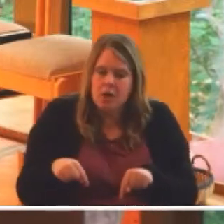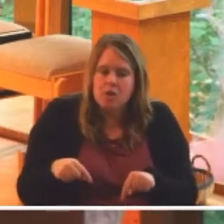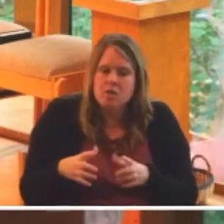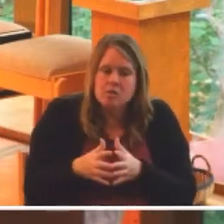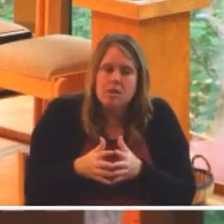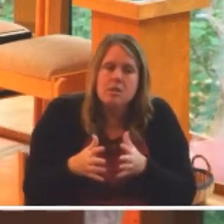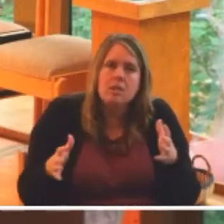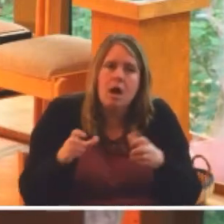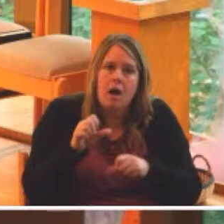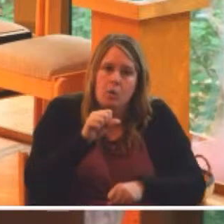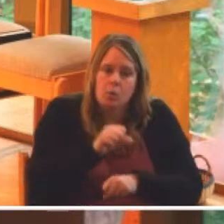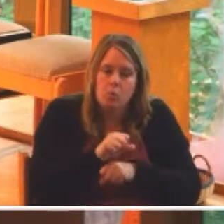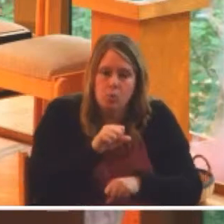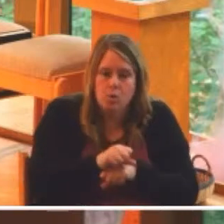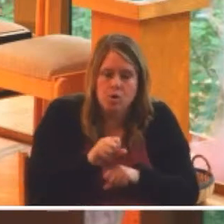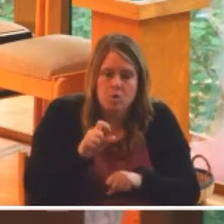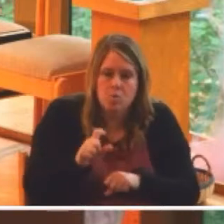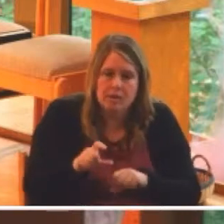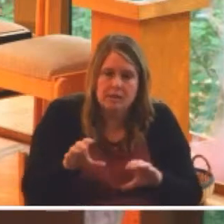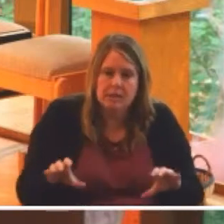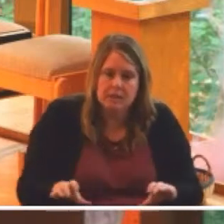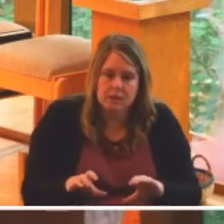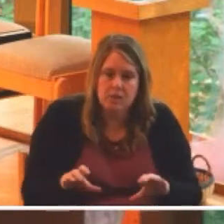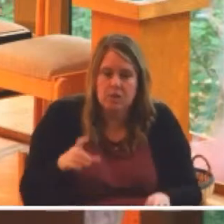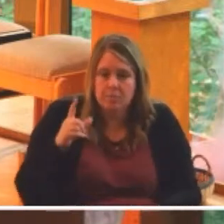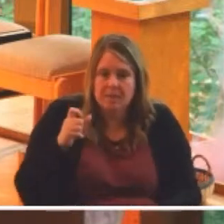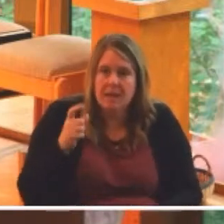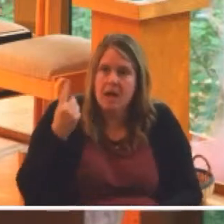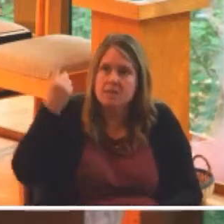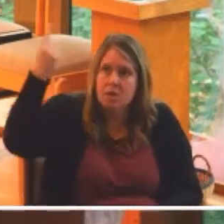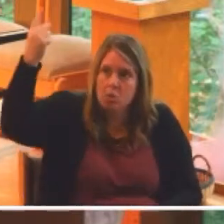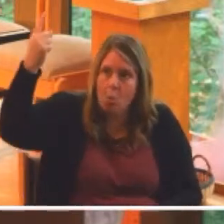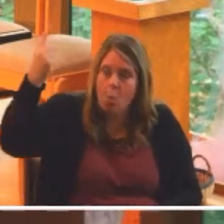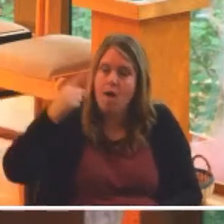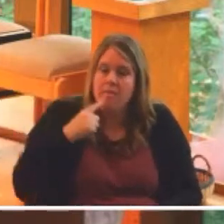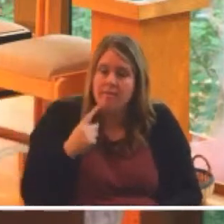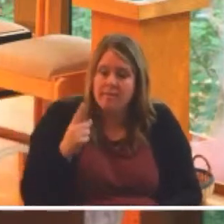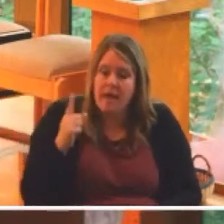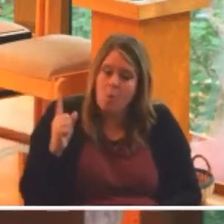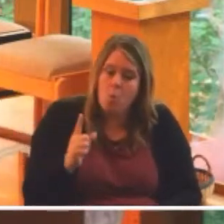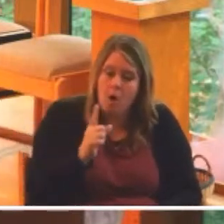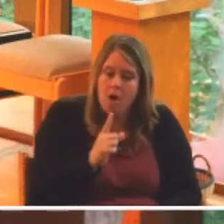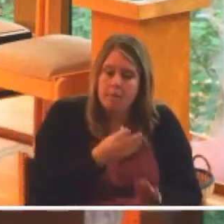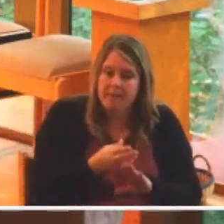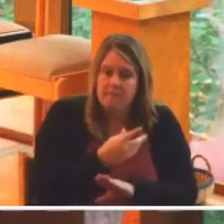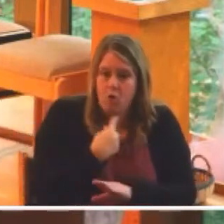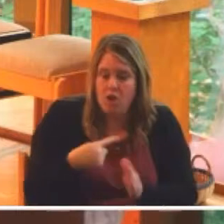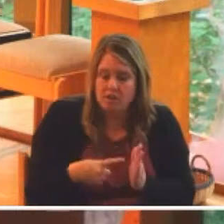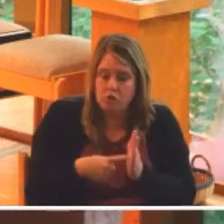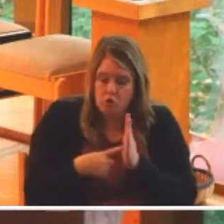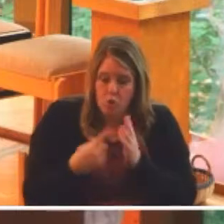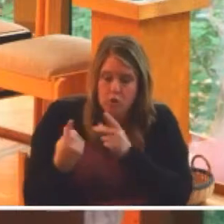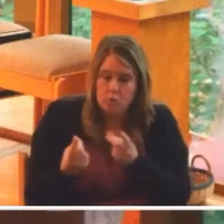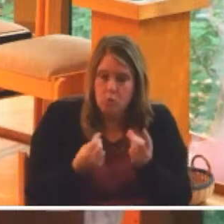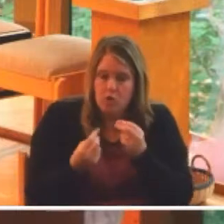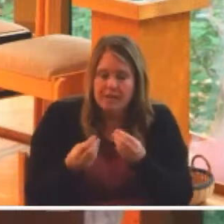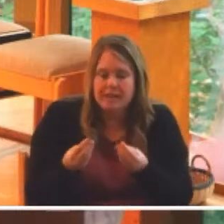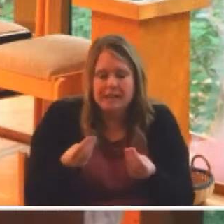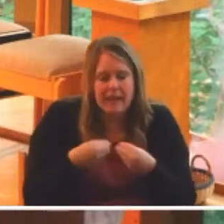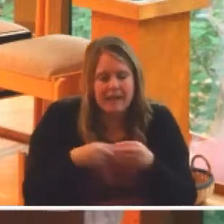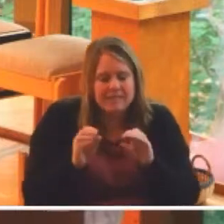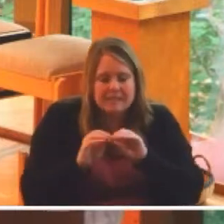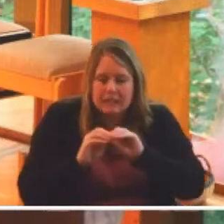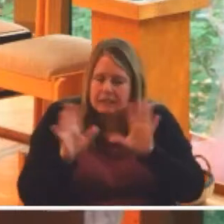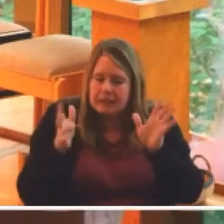because the one who walked before us and showed us a better way has given us pretty clear guidelines of how we might live